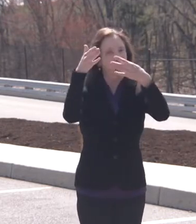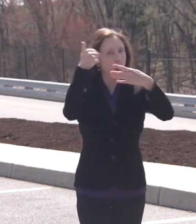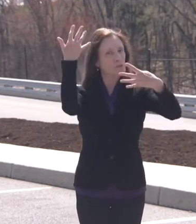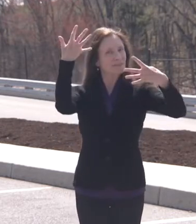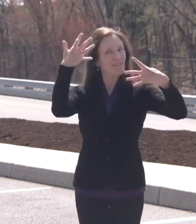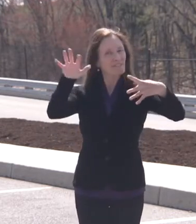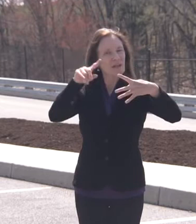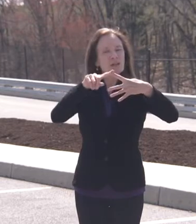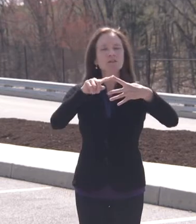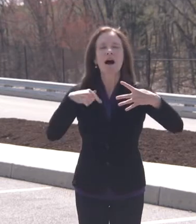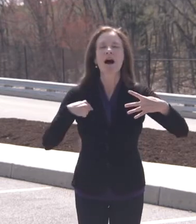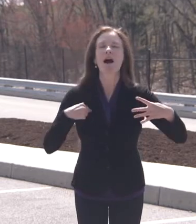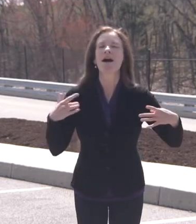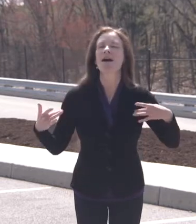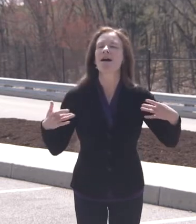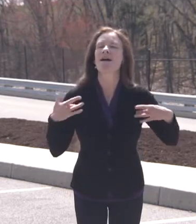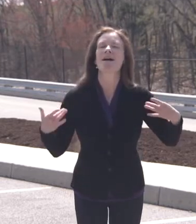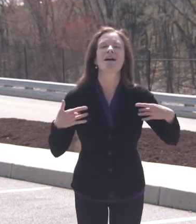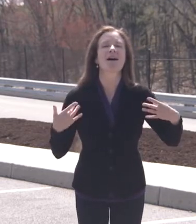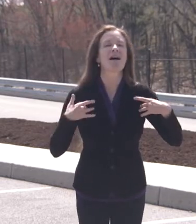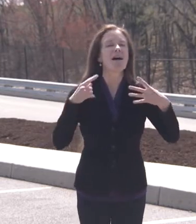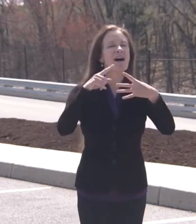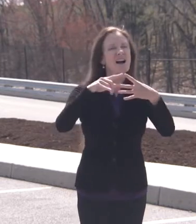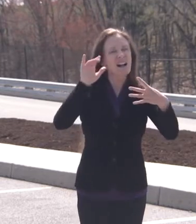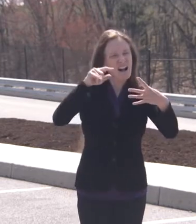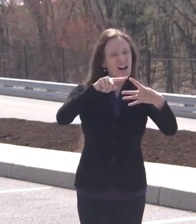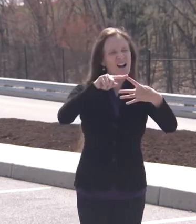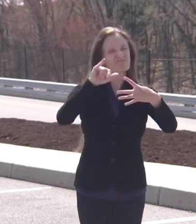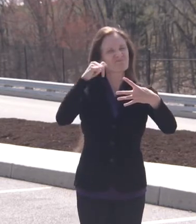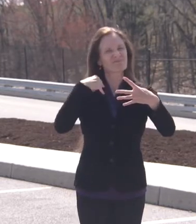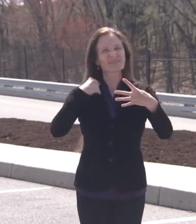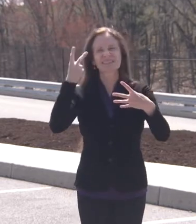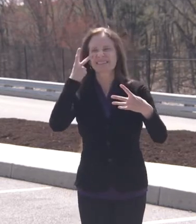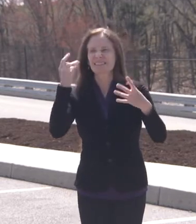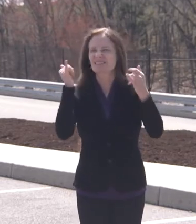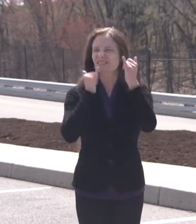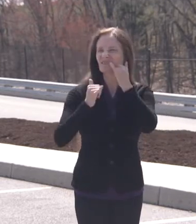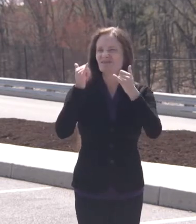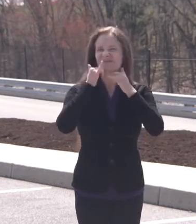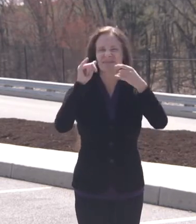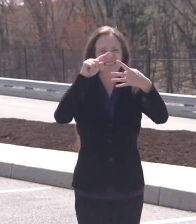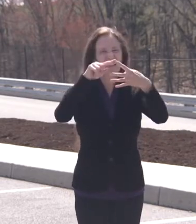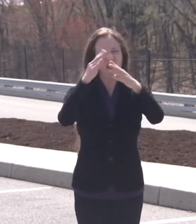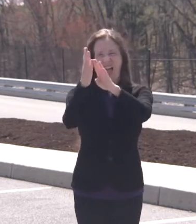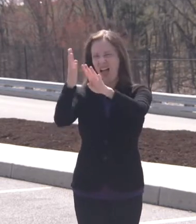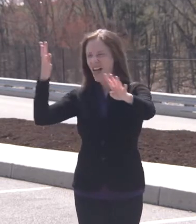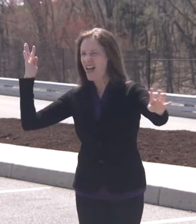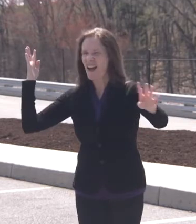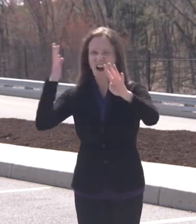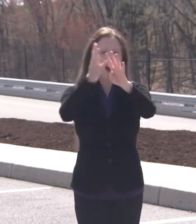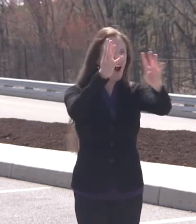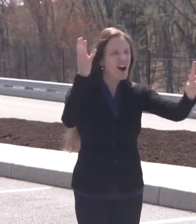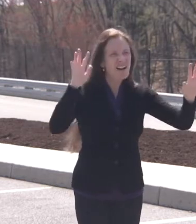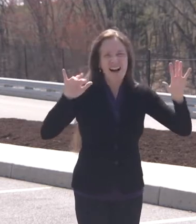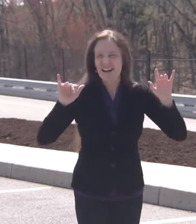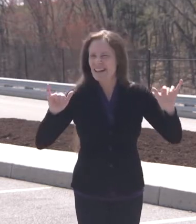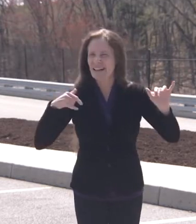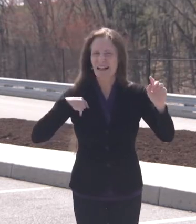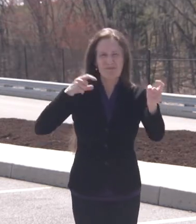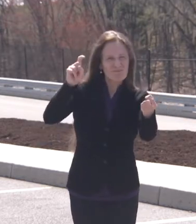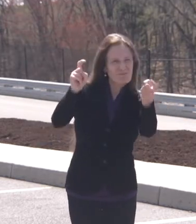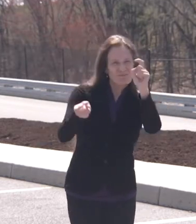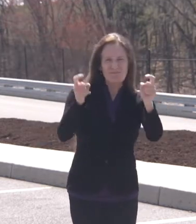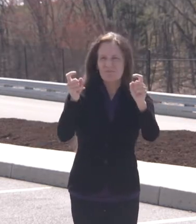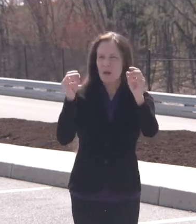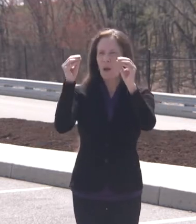the Commonwealth reporting, we were already at a point where they had an increasing number of vacancies openings in their appointments list.